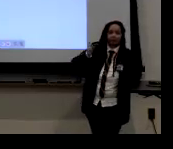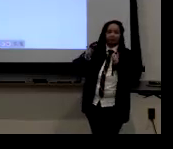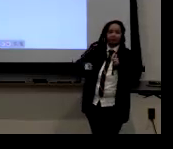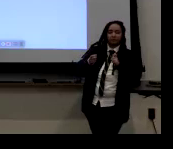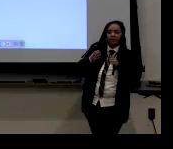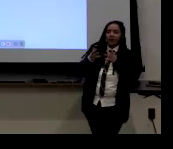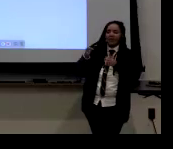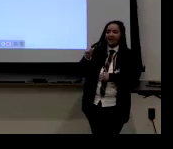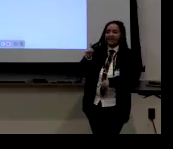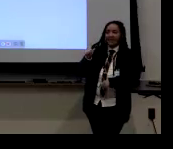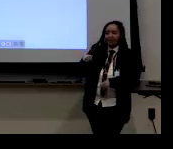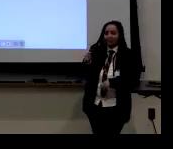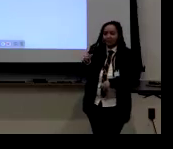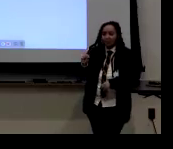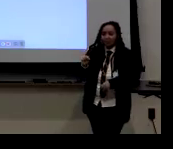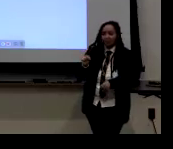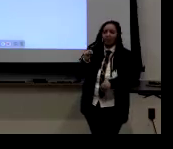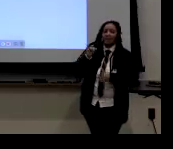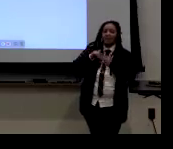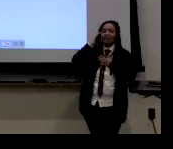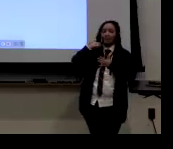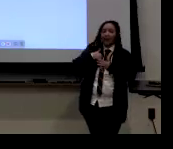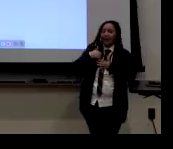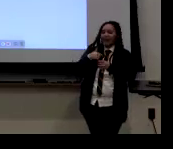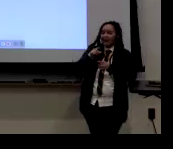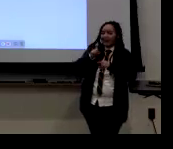I bet that has a lot of variation, a lot of change.